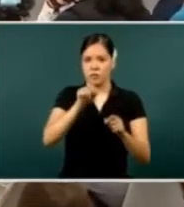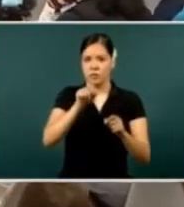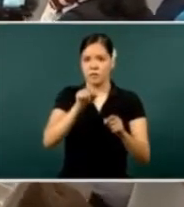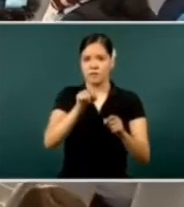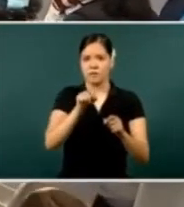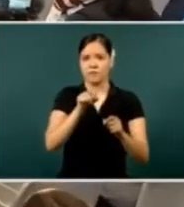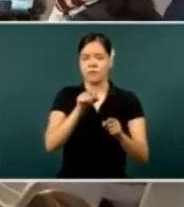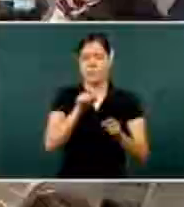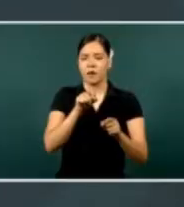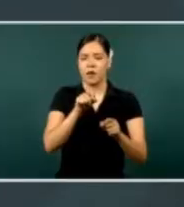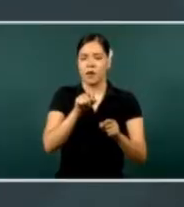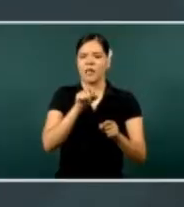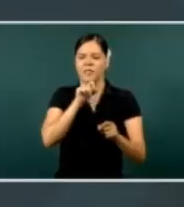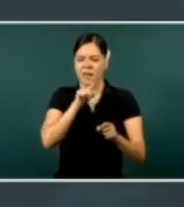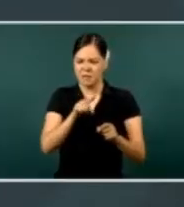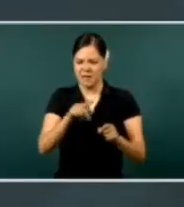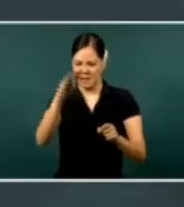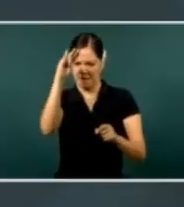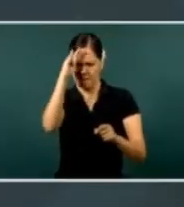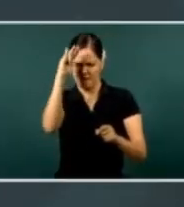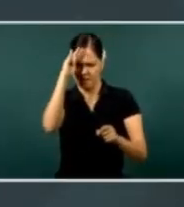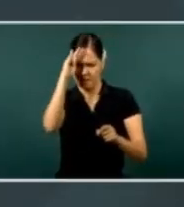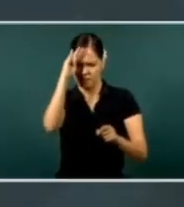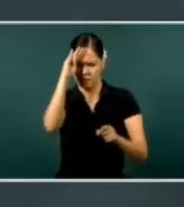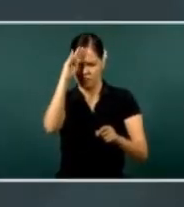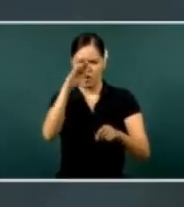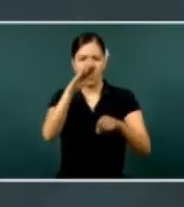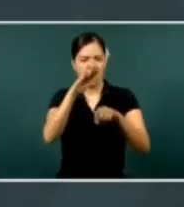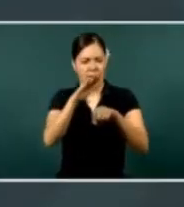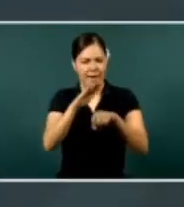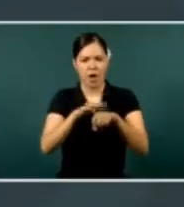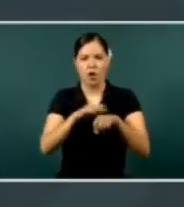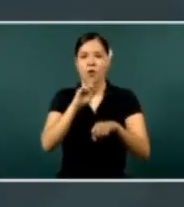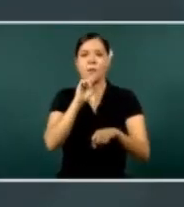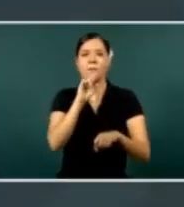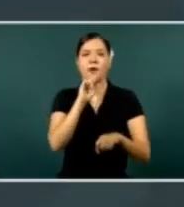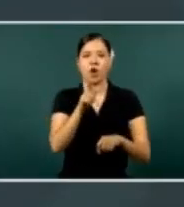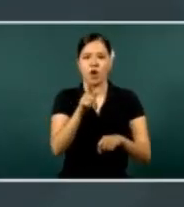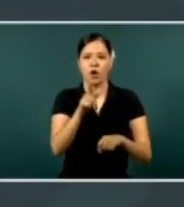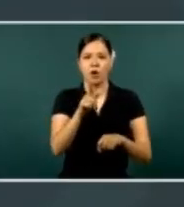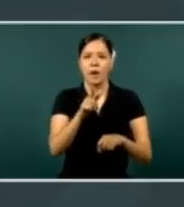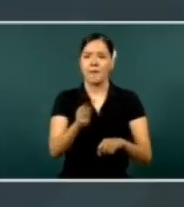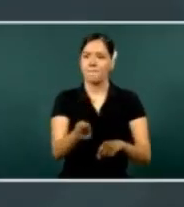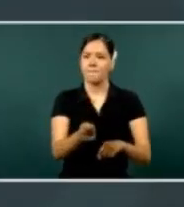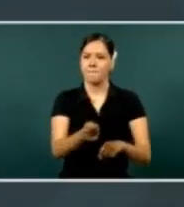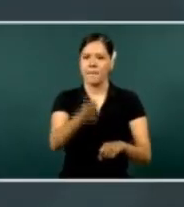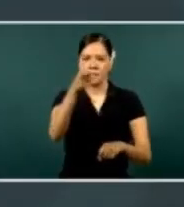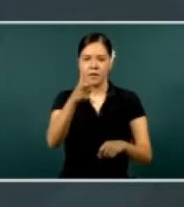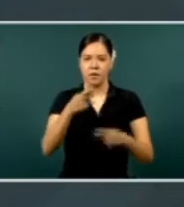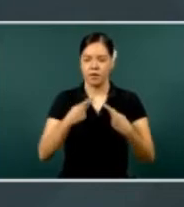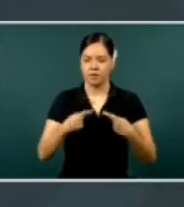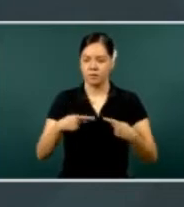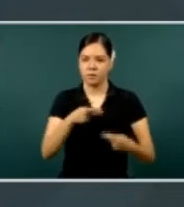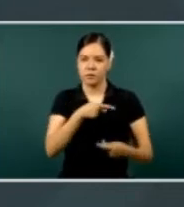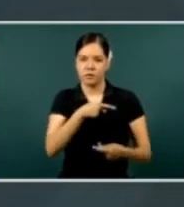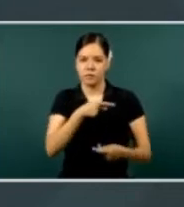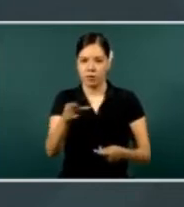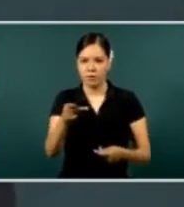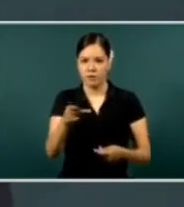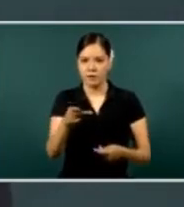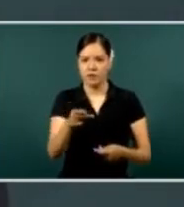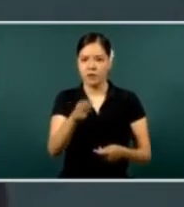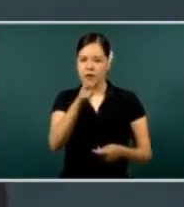And we sustain this criterion and doctrine, and for the good of all, that first we need to take care of our